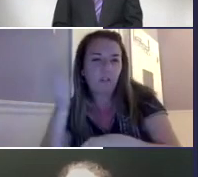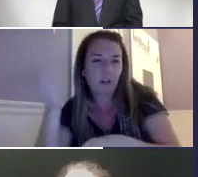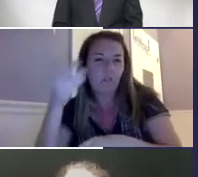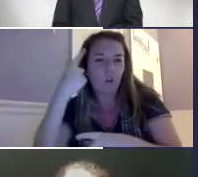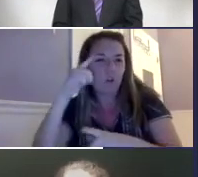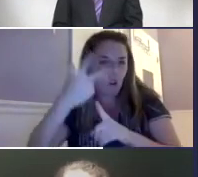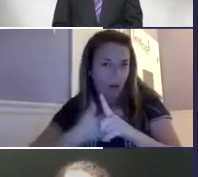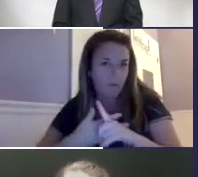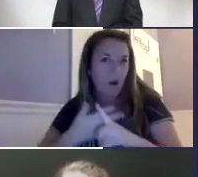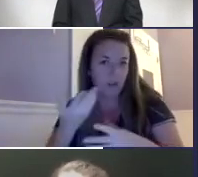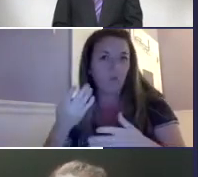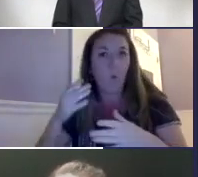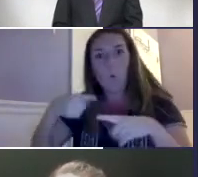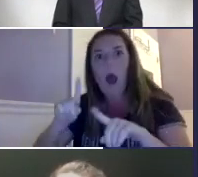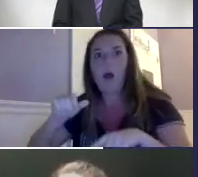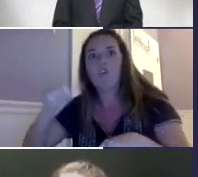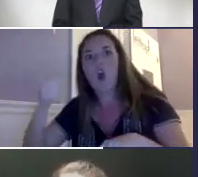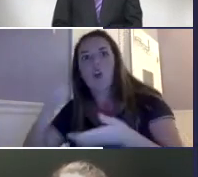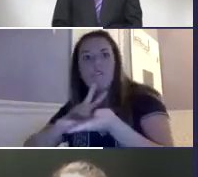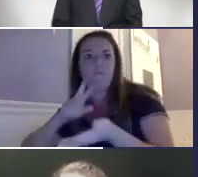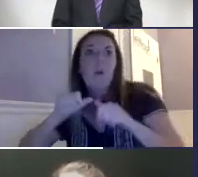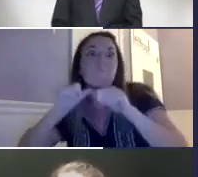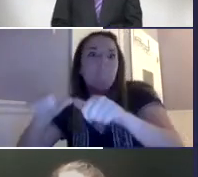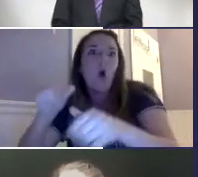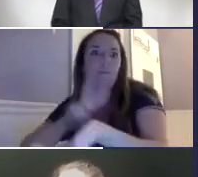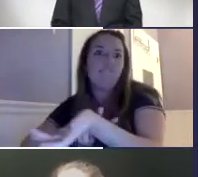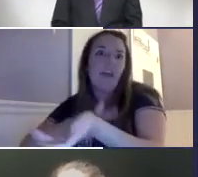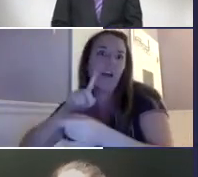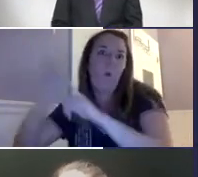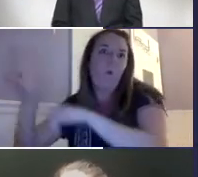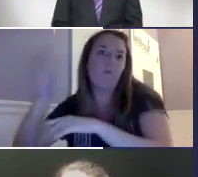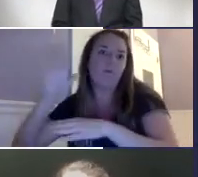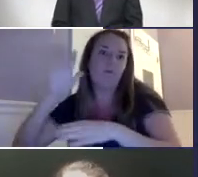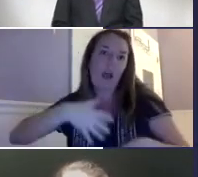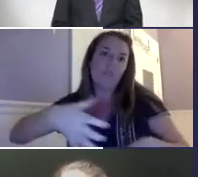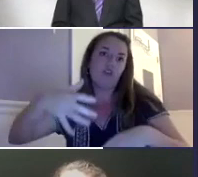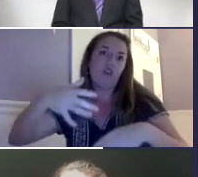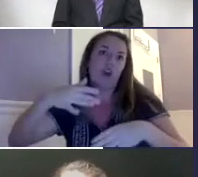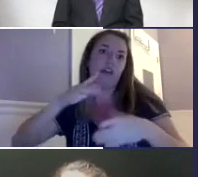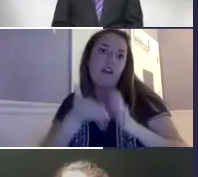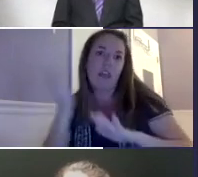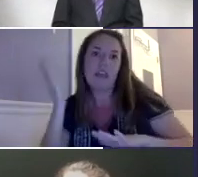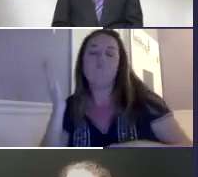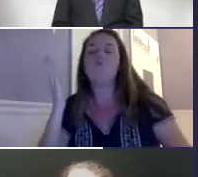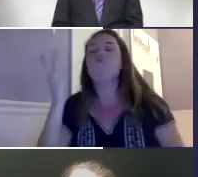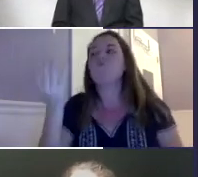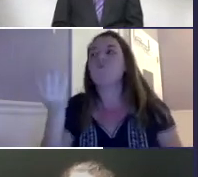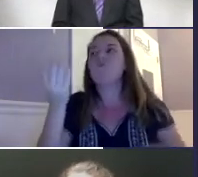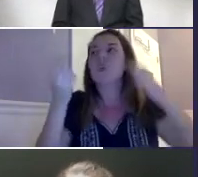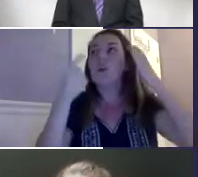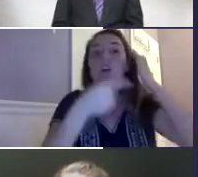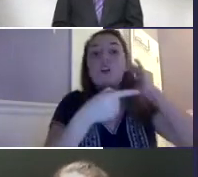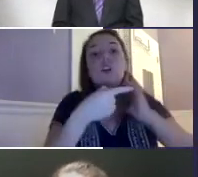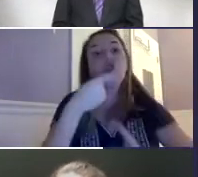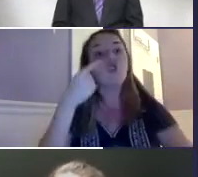sort of sub veterinary employee for about three months. So while the other vet, you know, continues their job, but they'll come